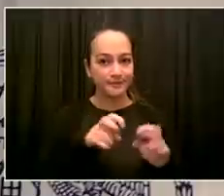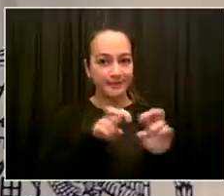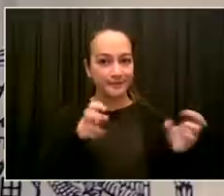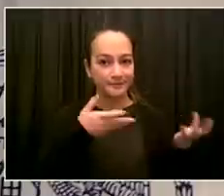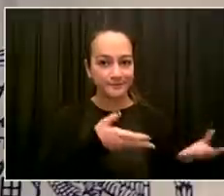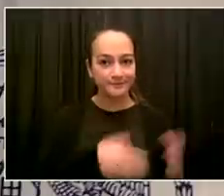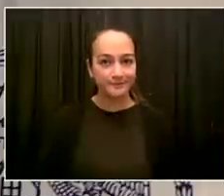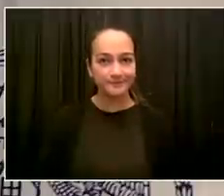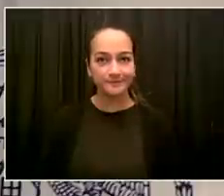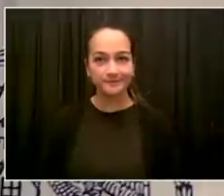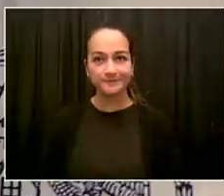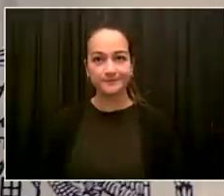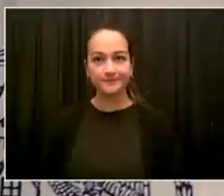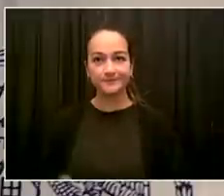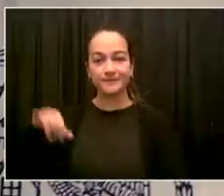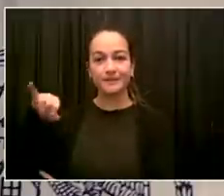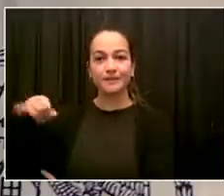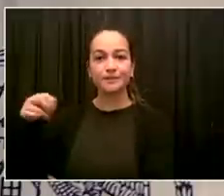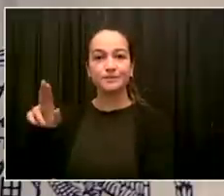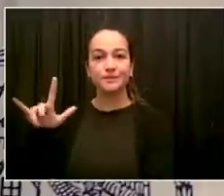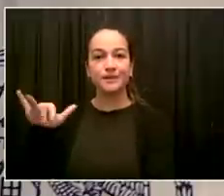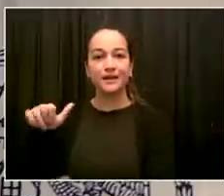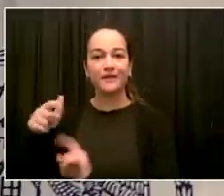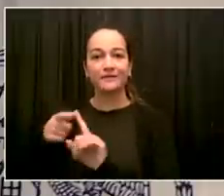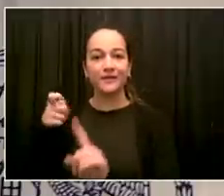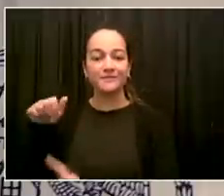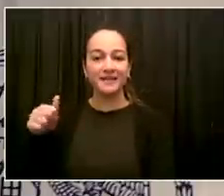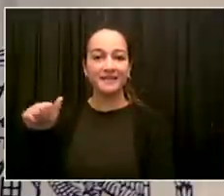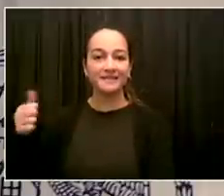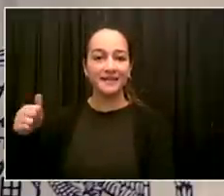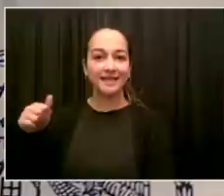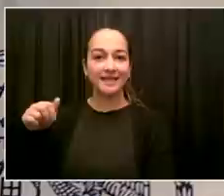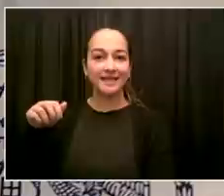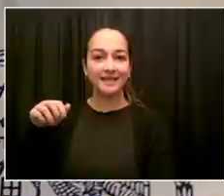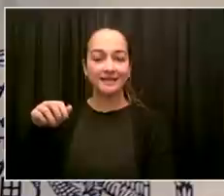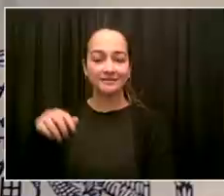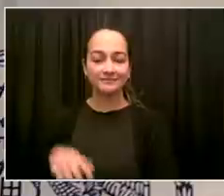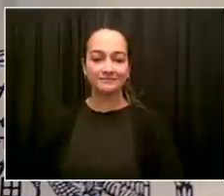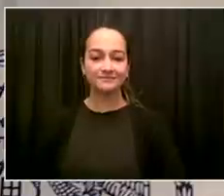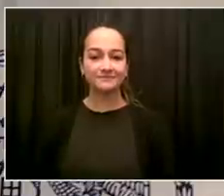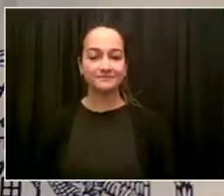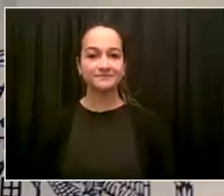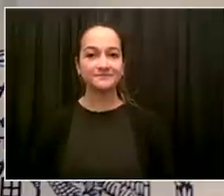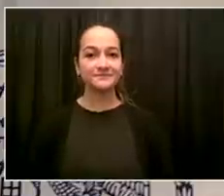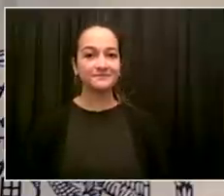Good morning, Mr. Mayor. Good morning, Mr. Mayor. How are you doing today? Good, Juliette. How are you?